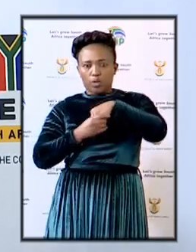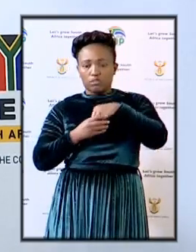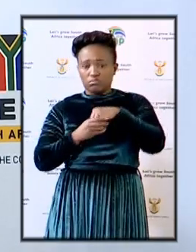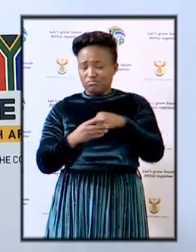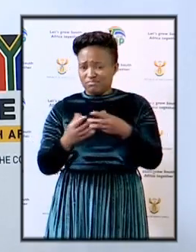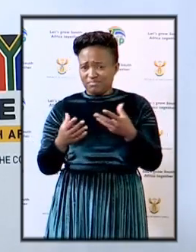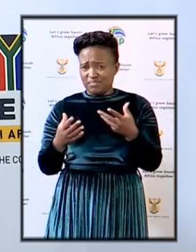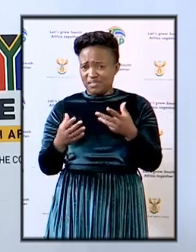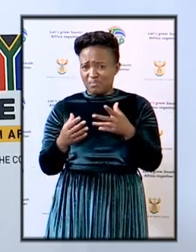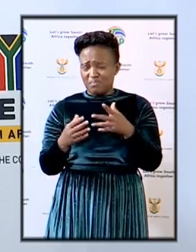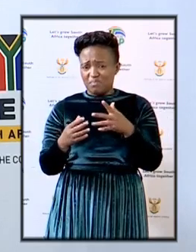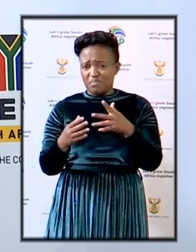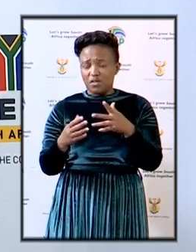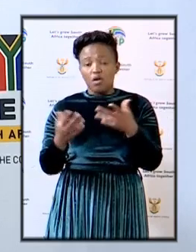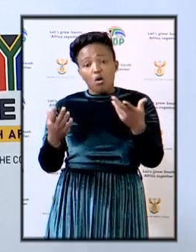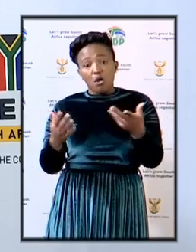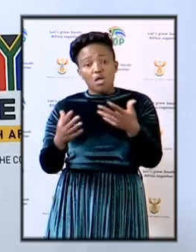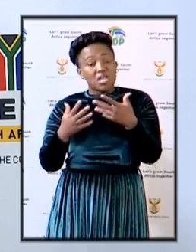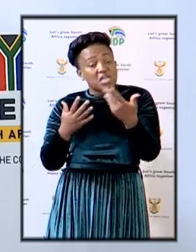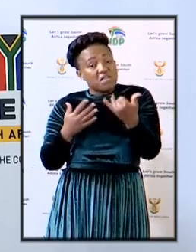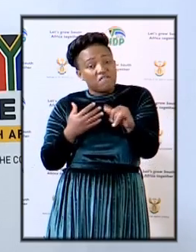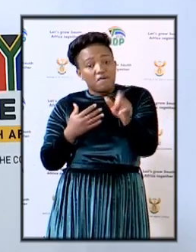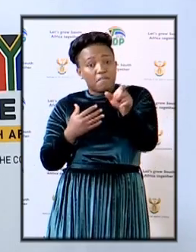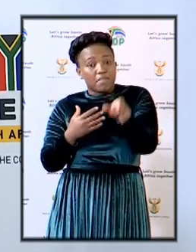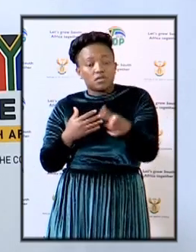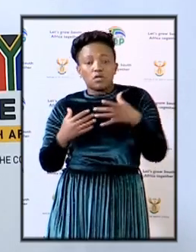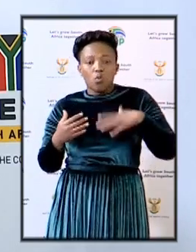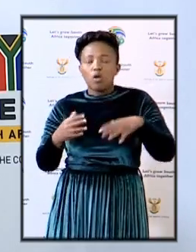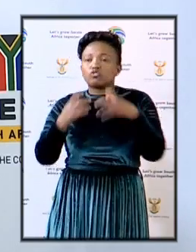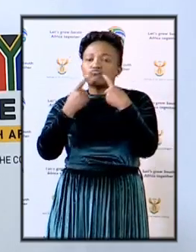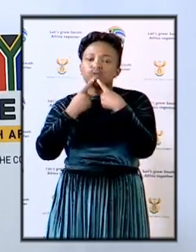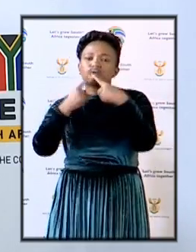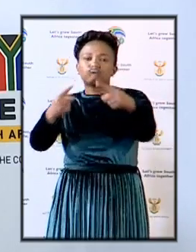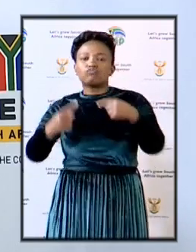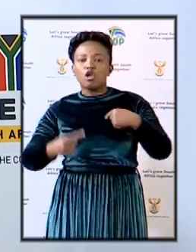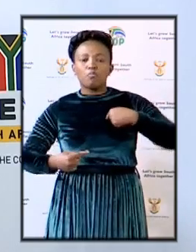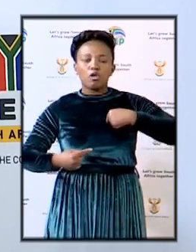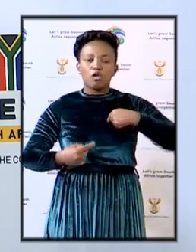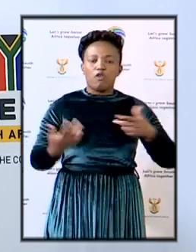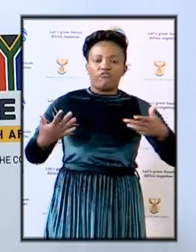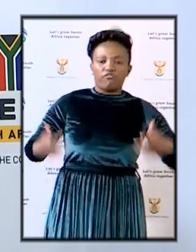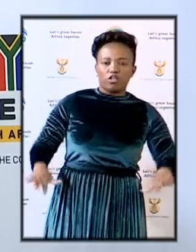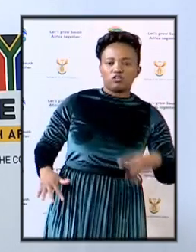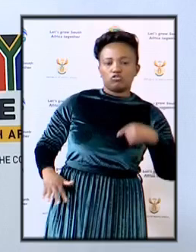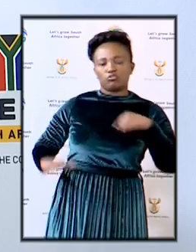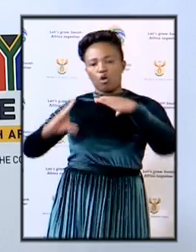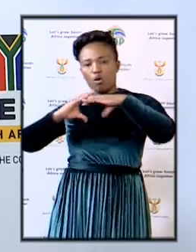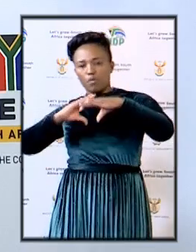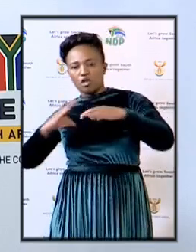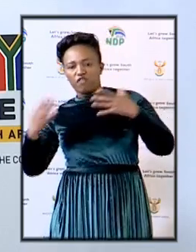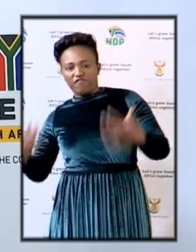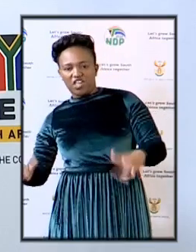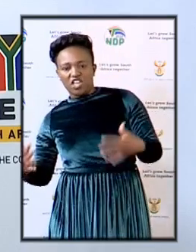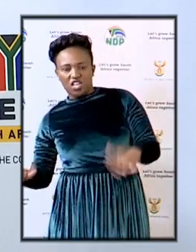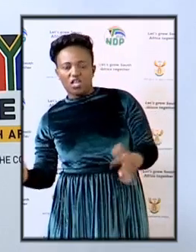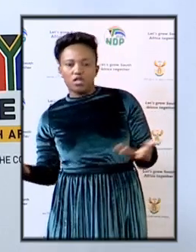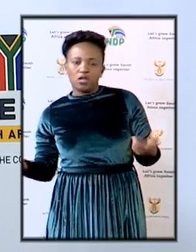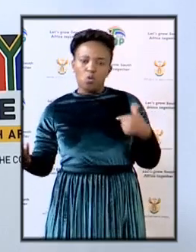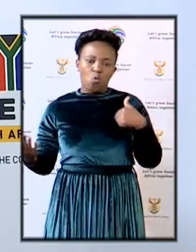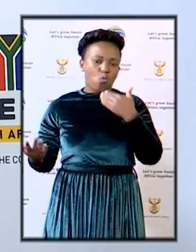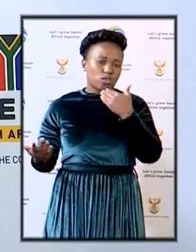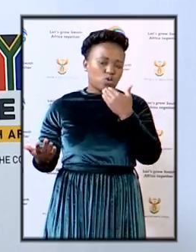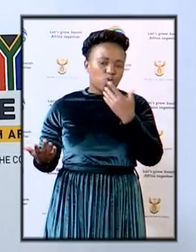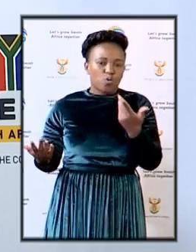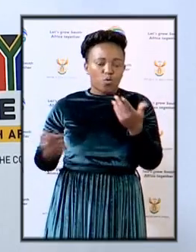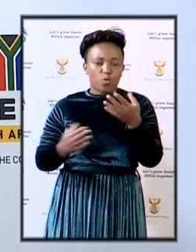not divert unless the individuals themselves want to go public and say this is what I have been communicating